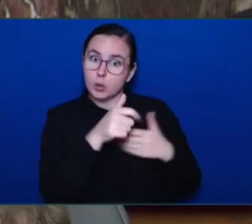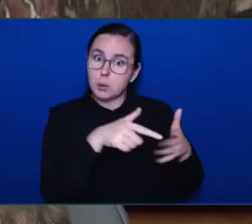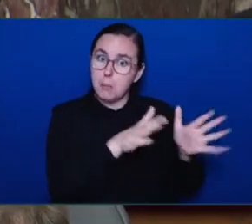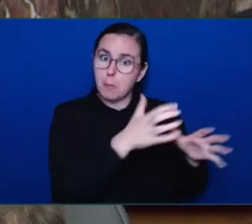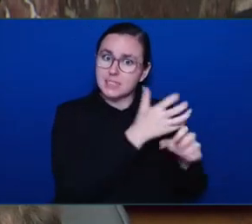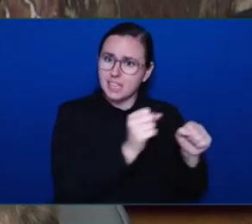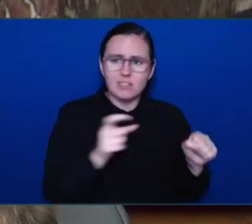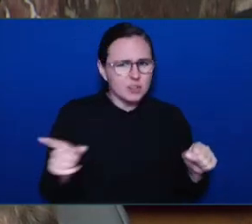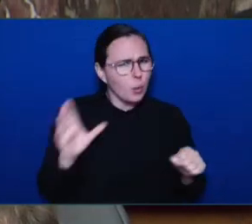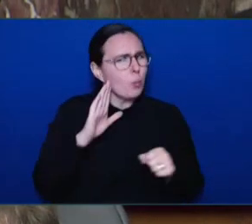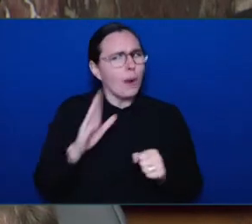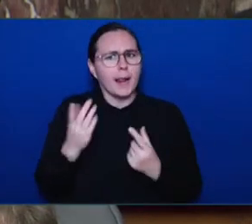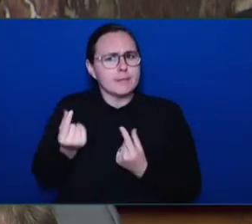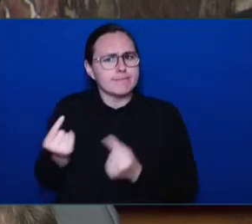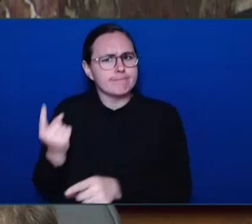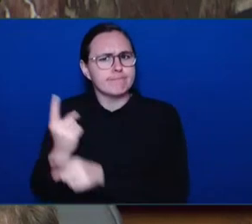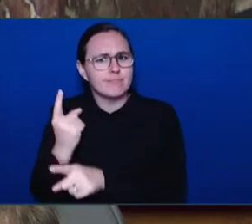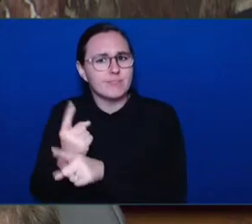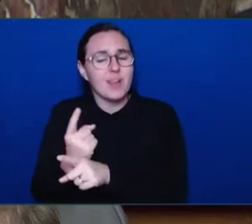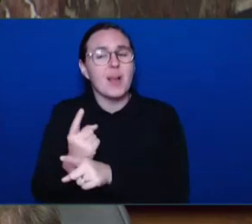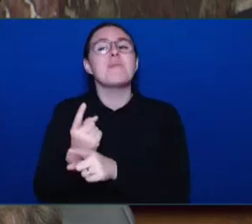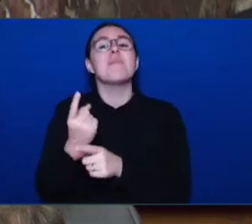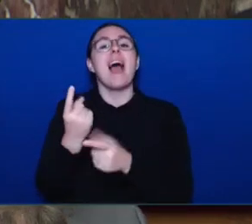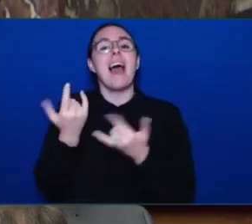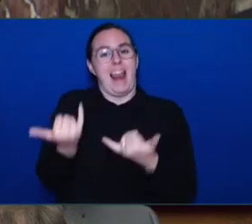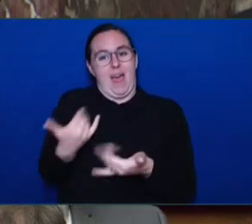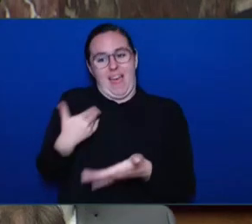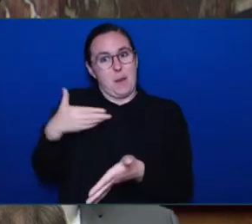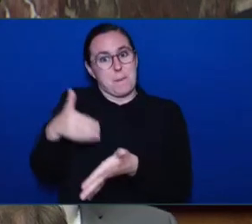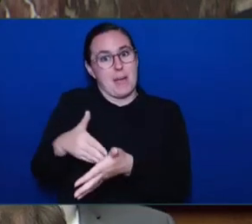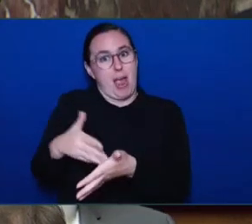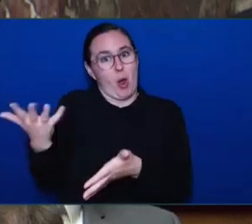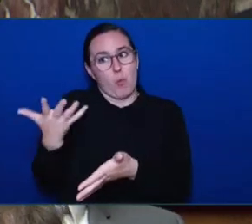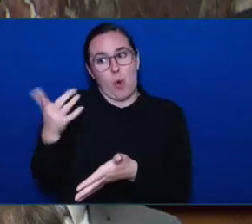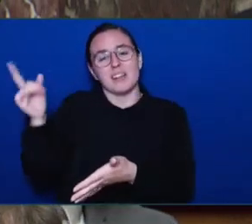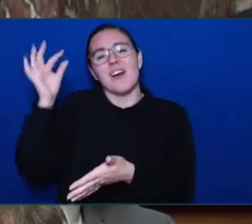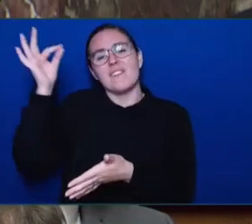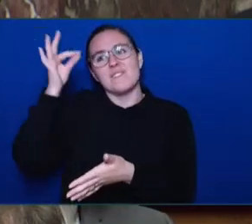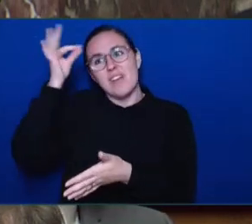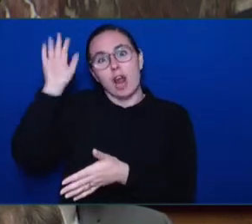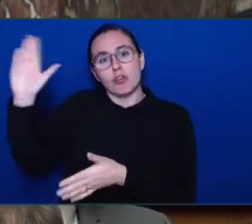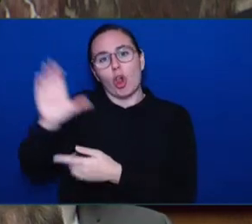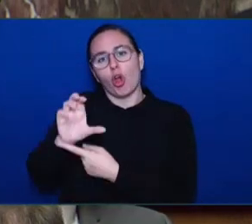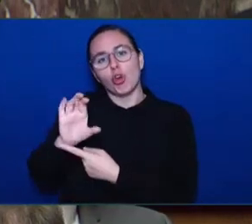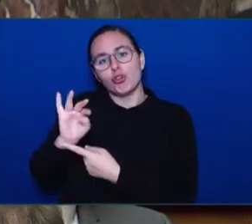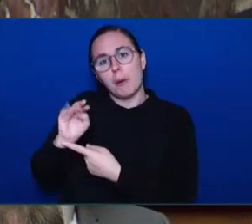and our justice system has the tools necessary to actually obtain that detention when it's needed. Thank you, Mr. Speaker.